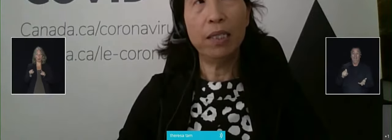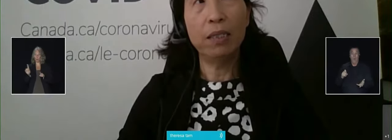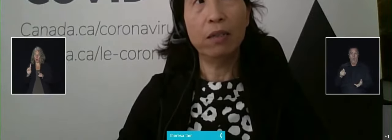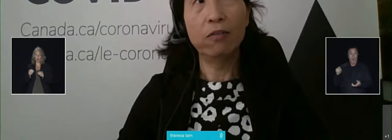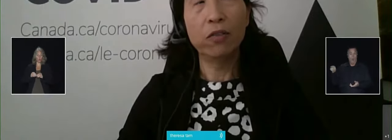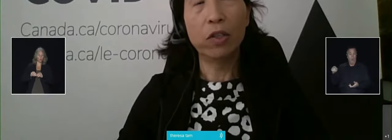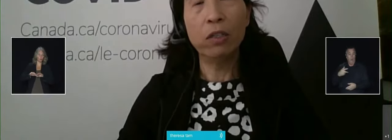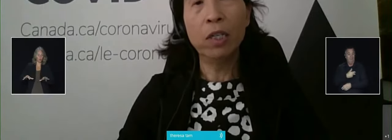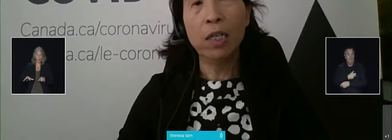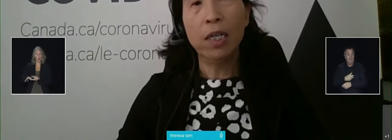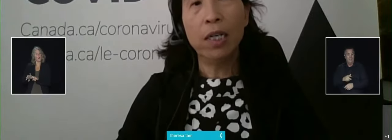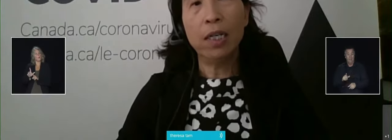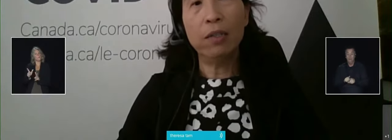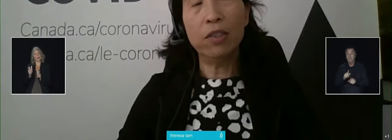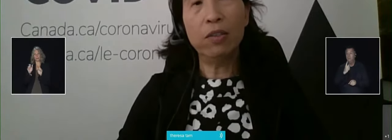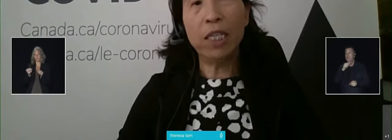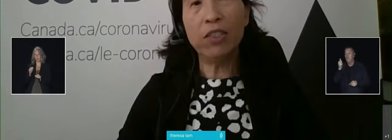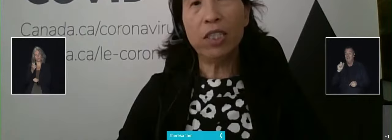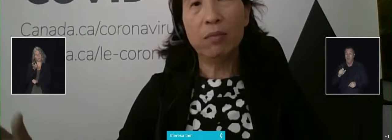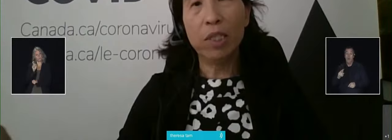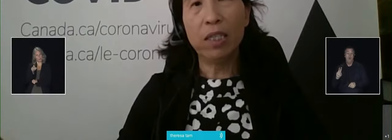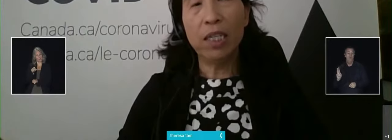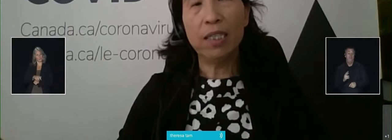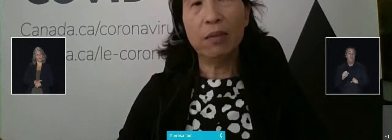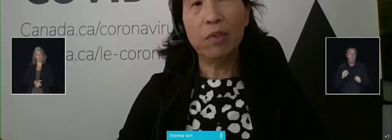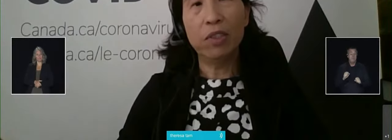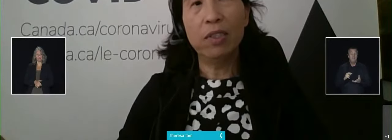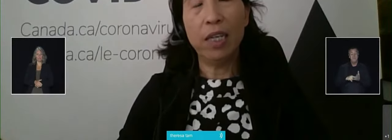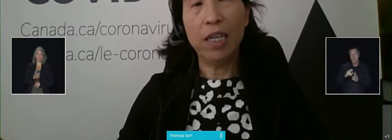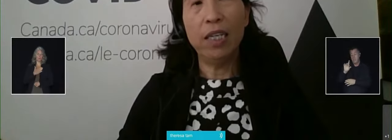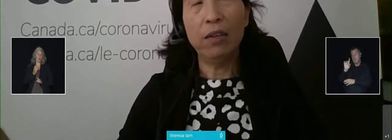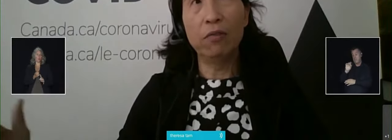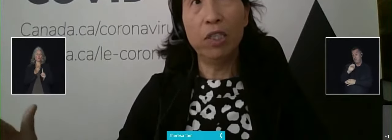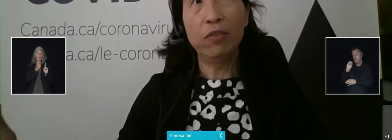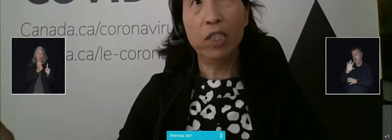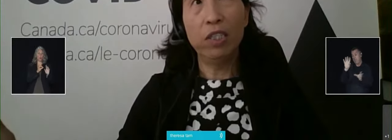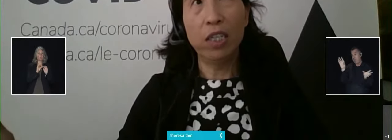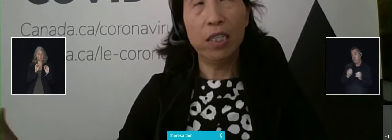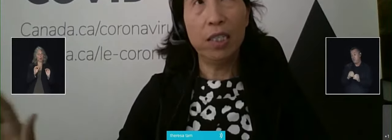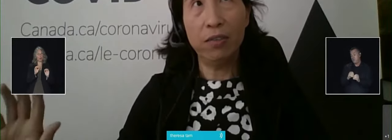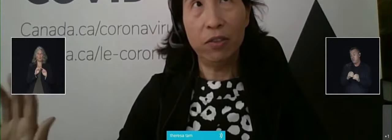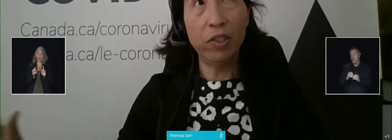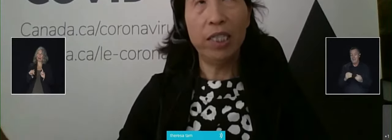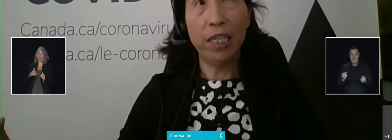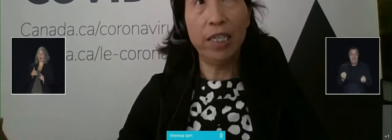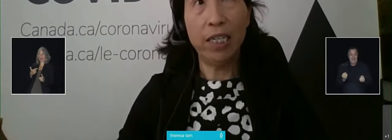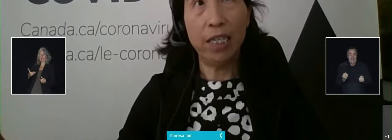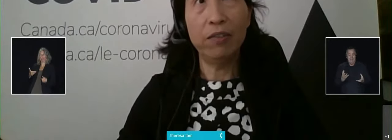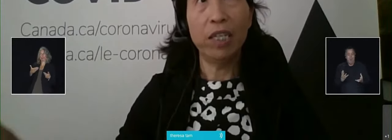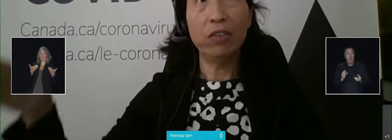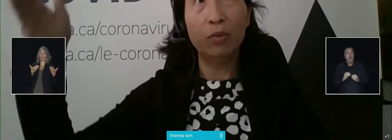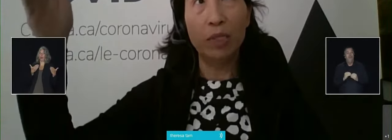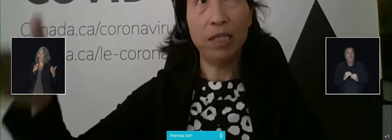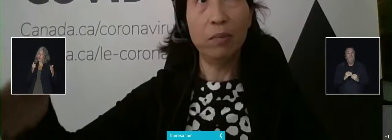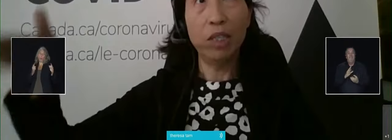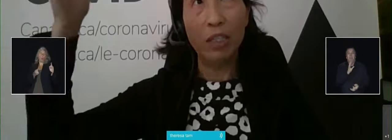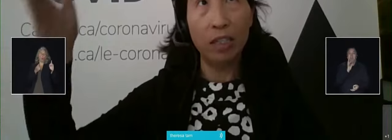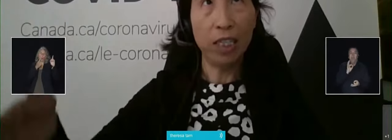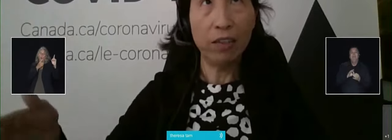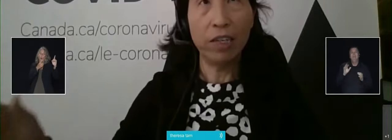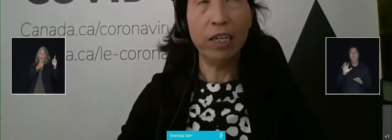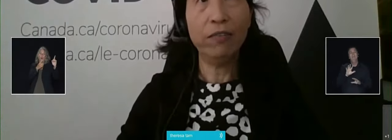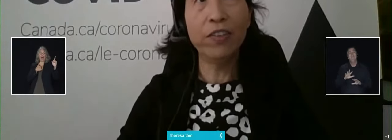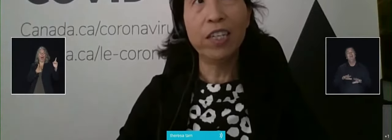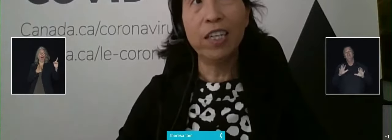So 80% overall. And there is no magic number except to, say, reach for the stars. As I've always said, I have a 100%